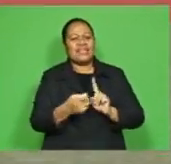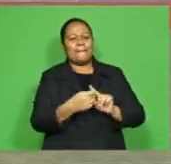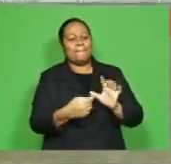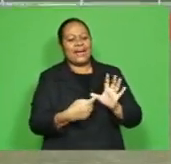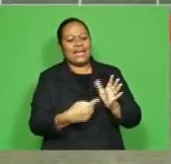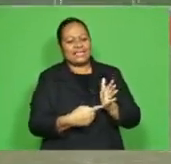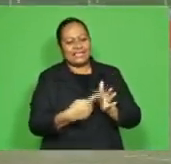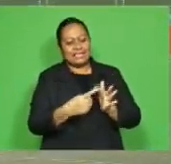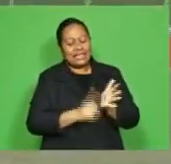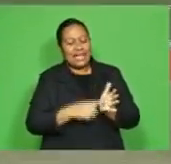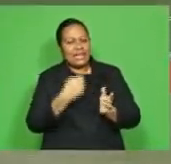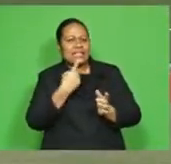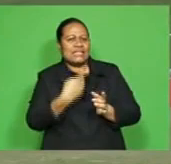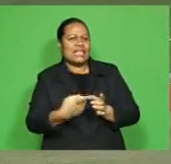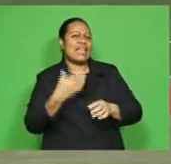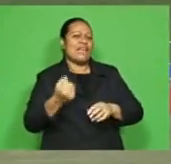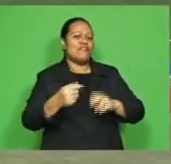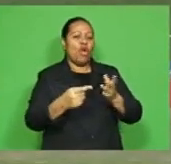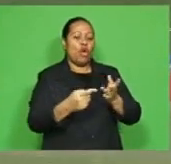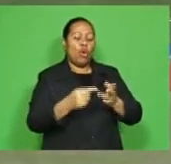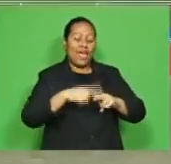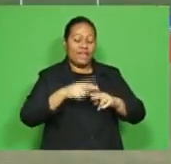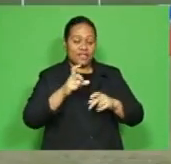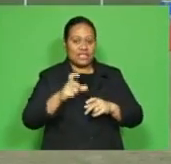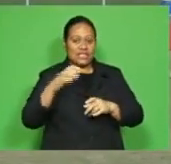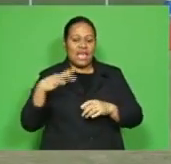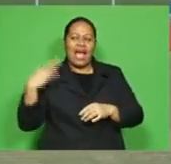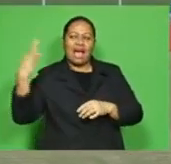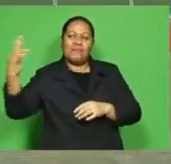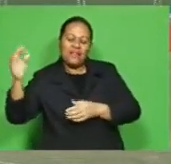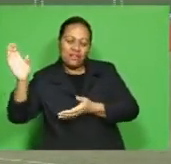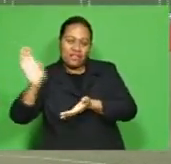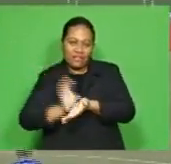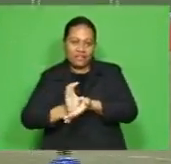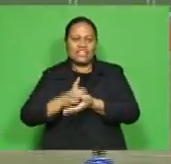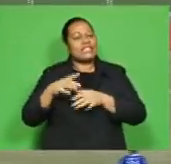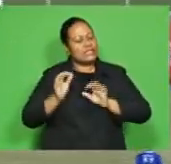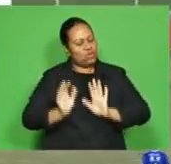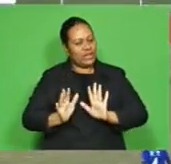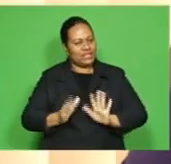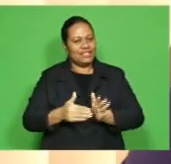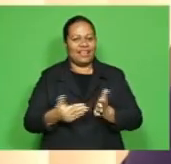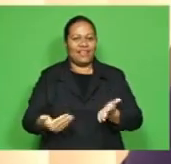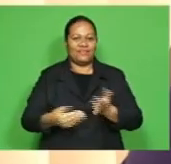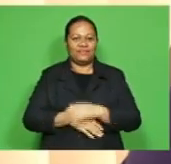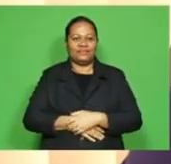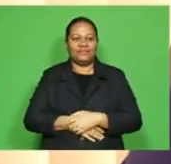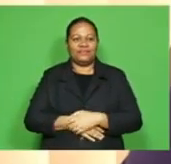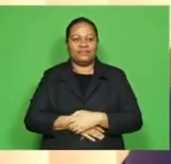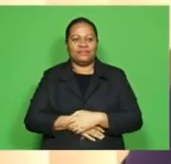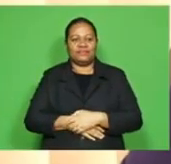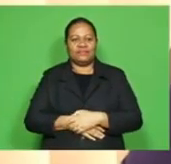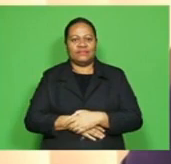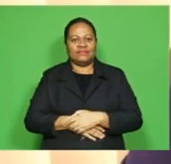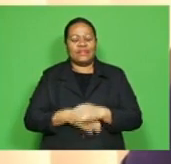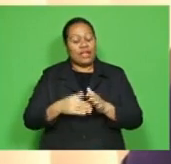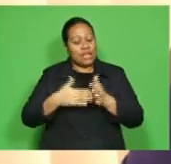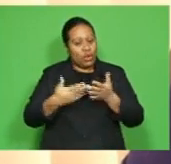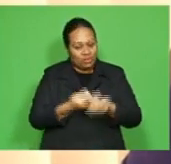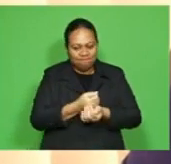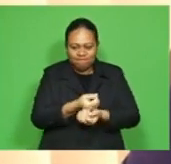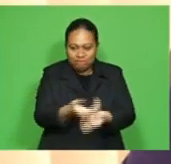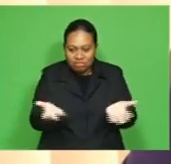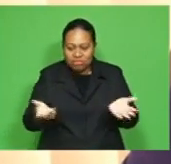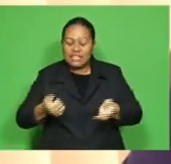FA has applied for the OFC funding and are now awaiting for funds to come through. We will be distributing almost